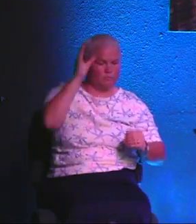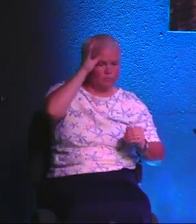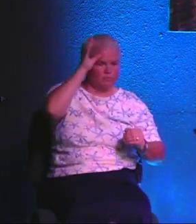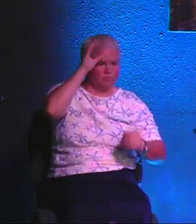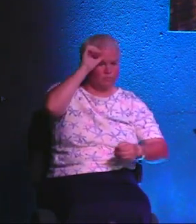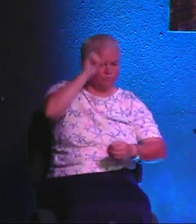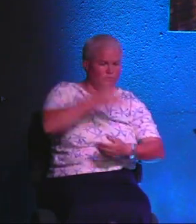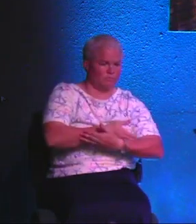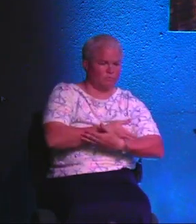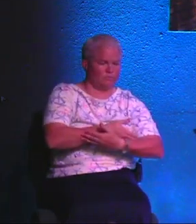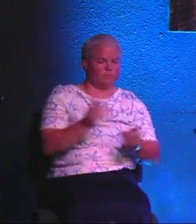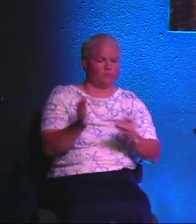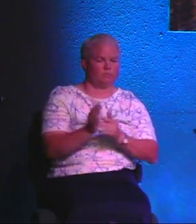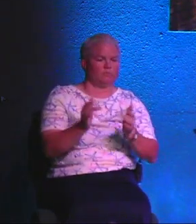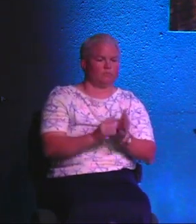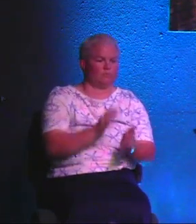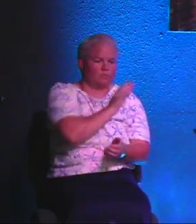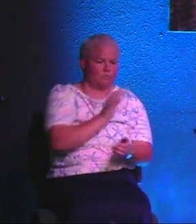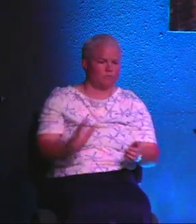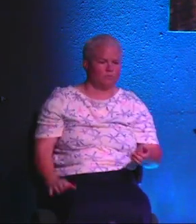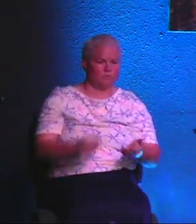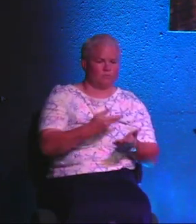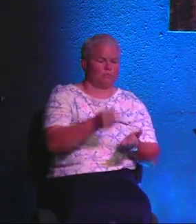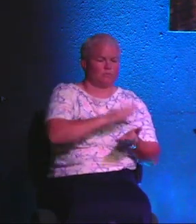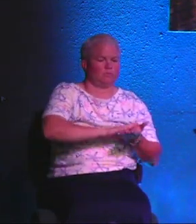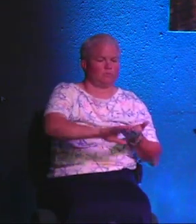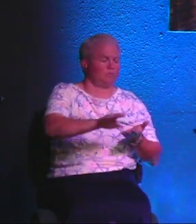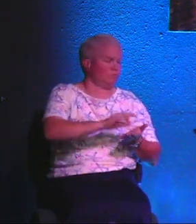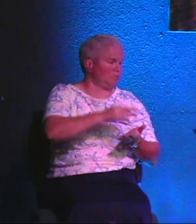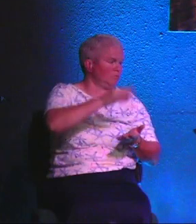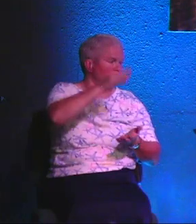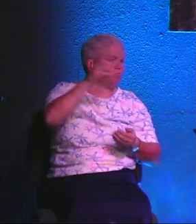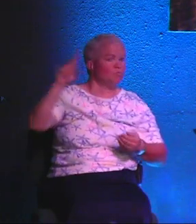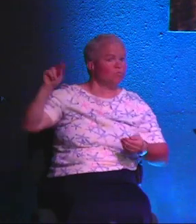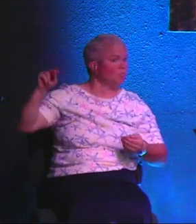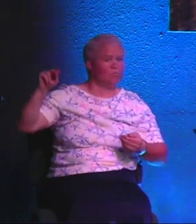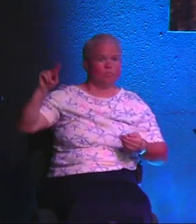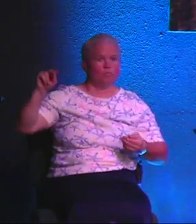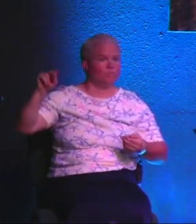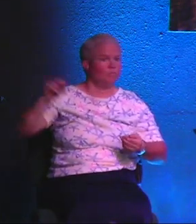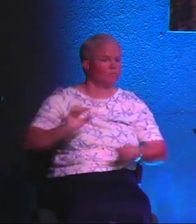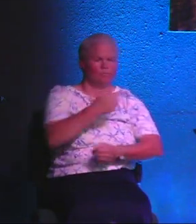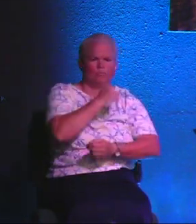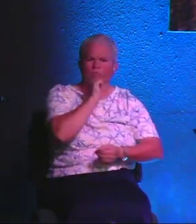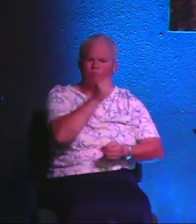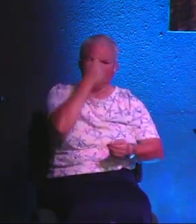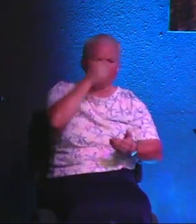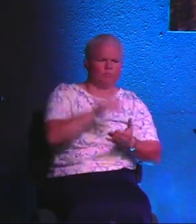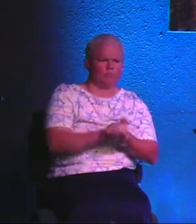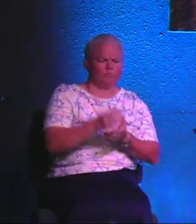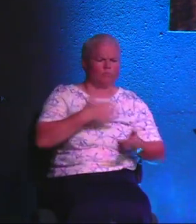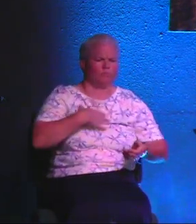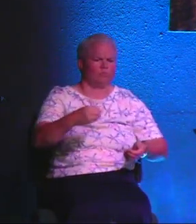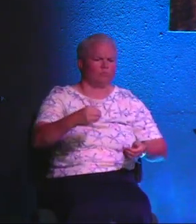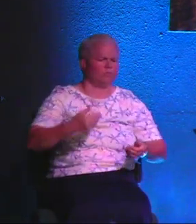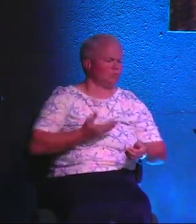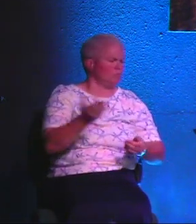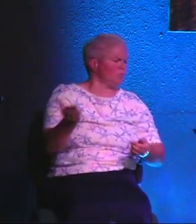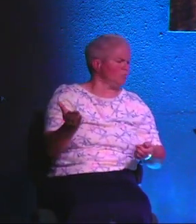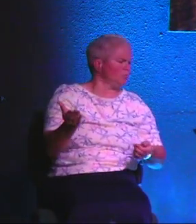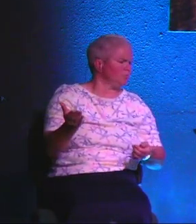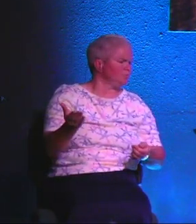the Father, his Son, Jesus Christ, and the Holy Spirit. So no, no, we don't believe the same things.